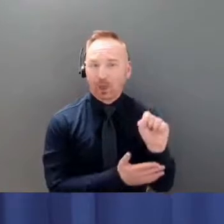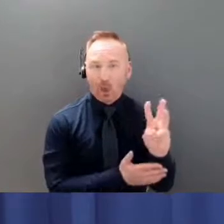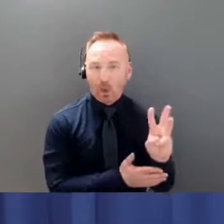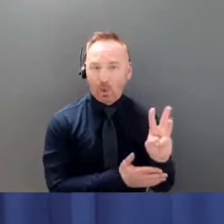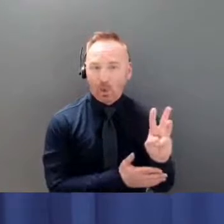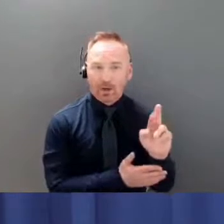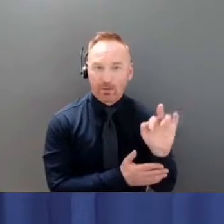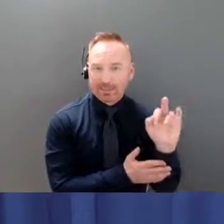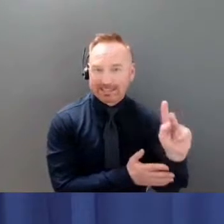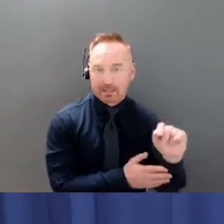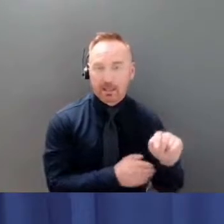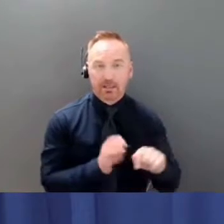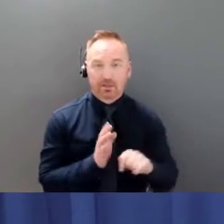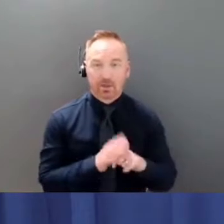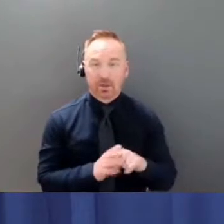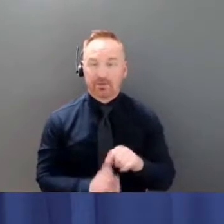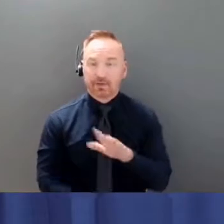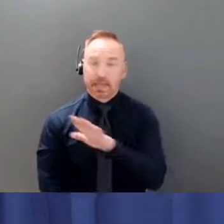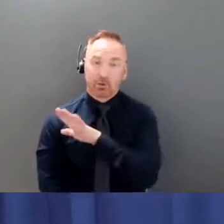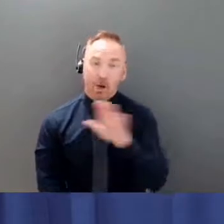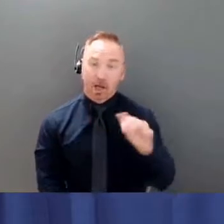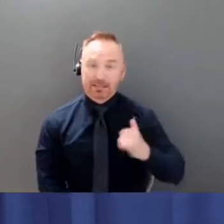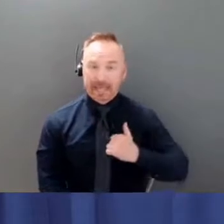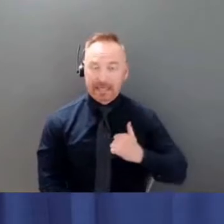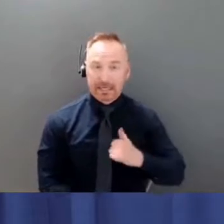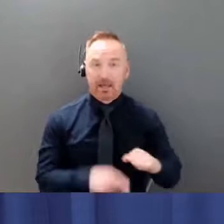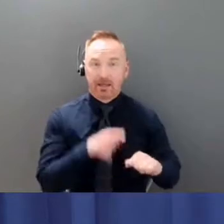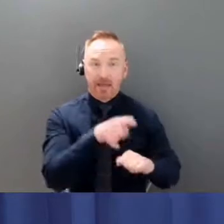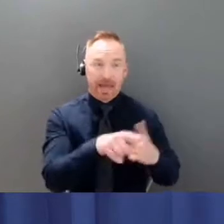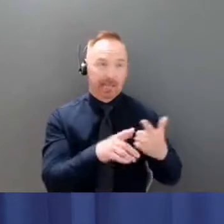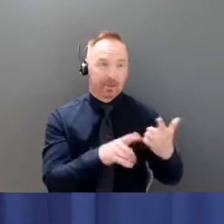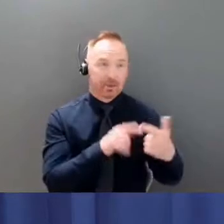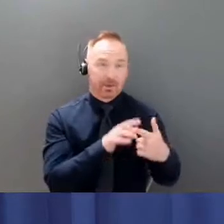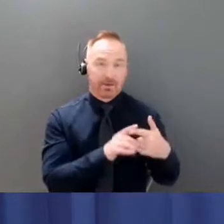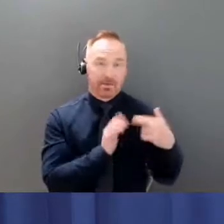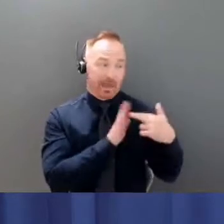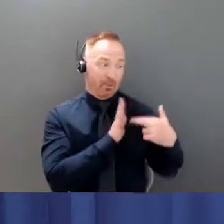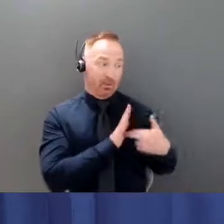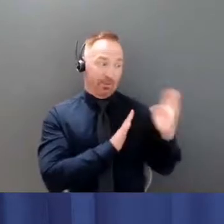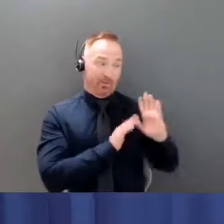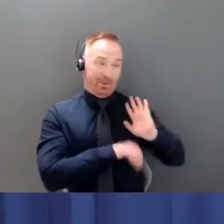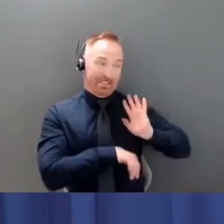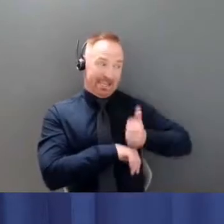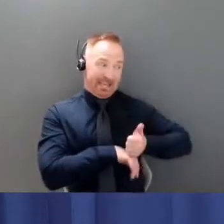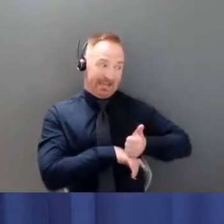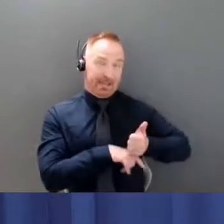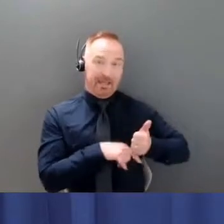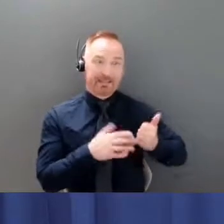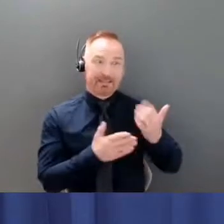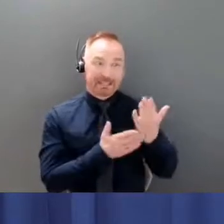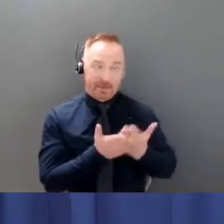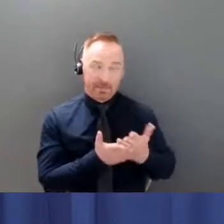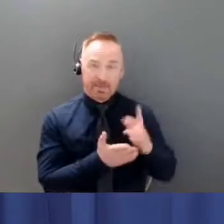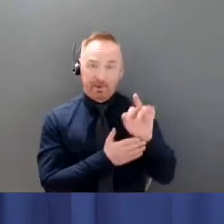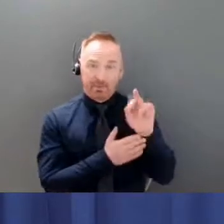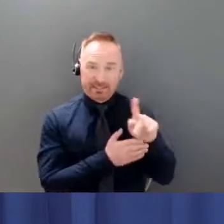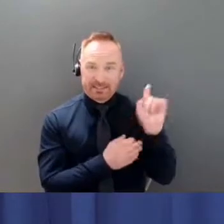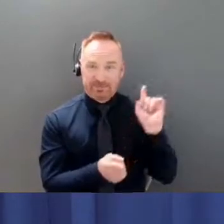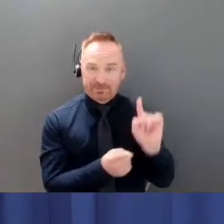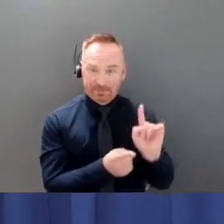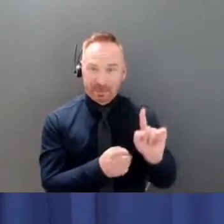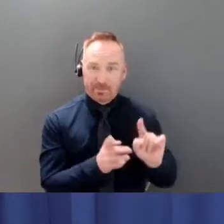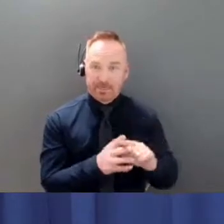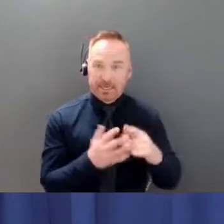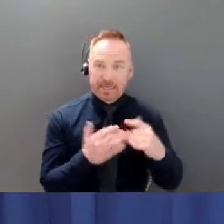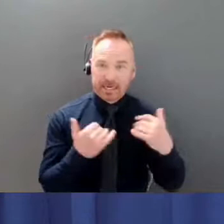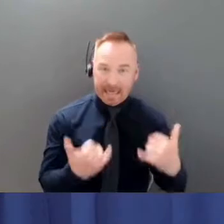more since when we introduced that rule. And the tables have turned a little bit that we are actually in a higher risk scenario